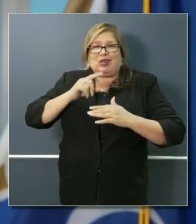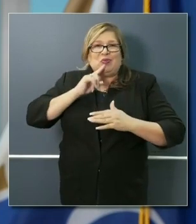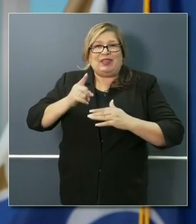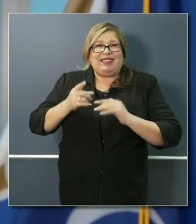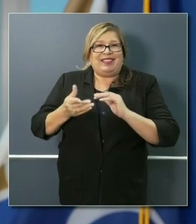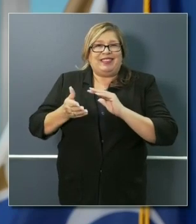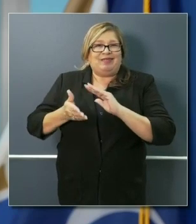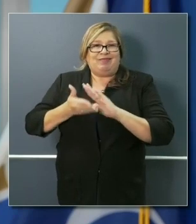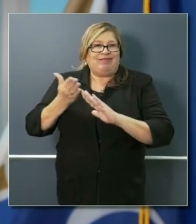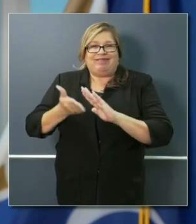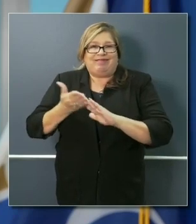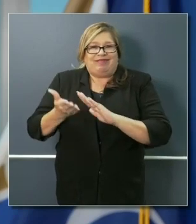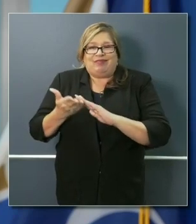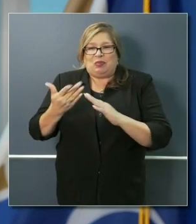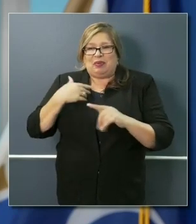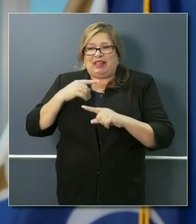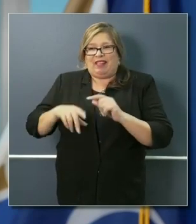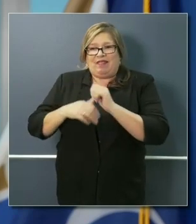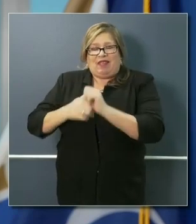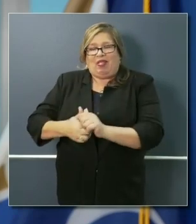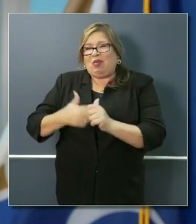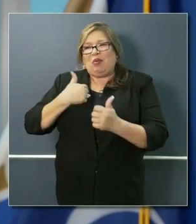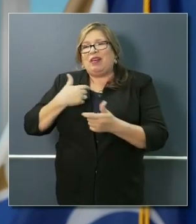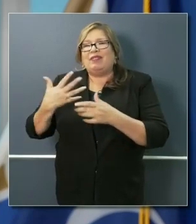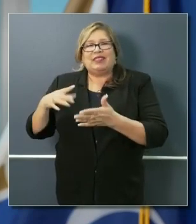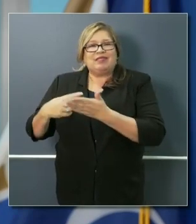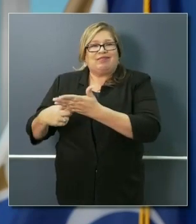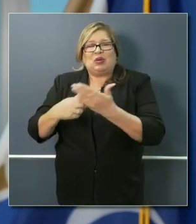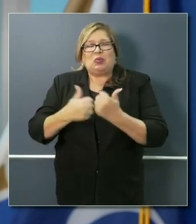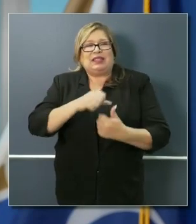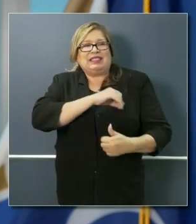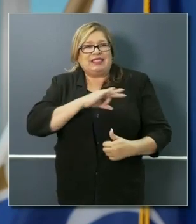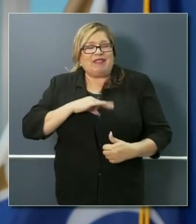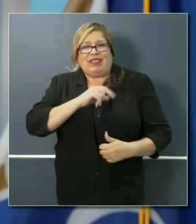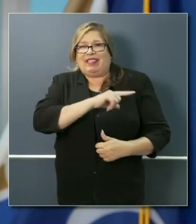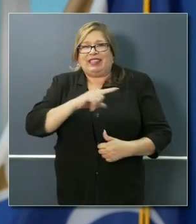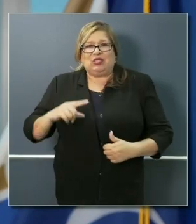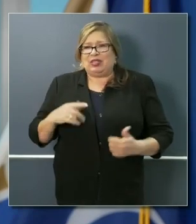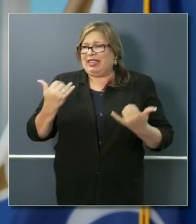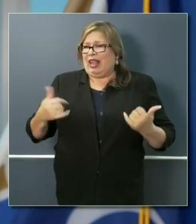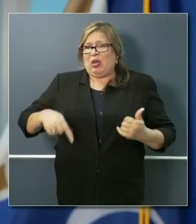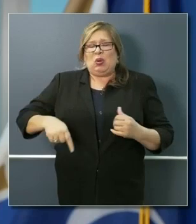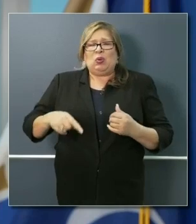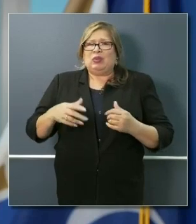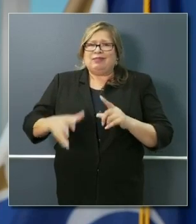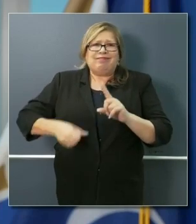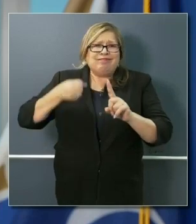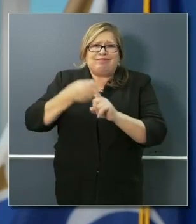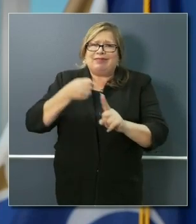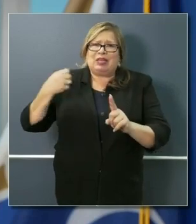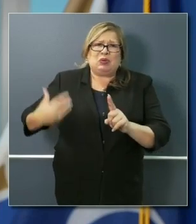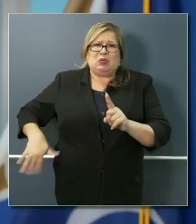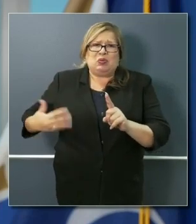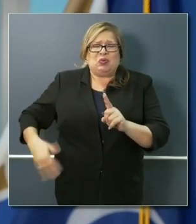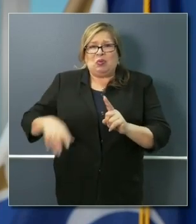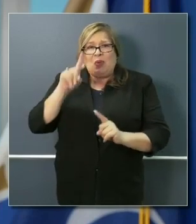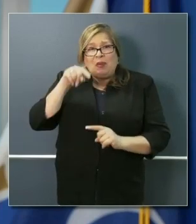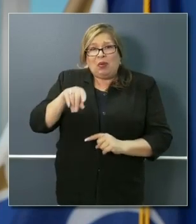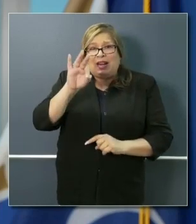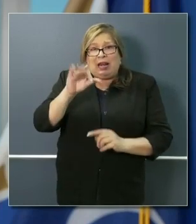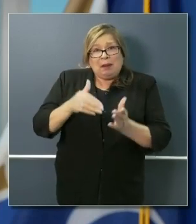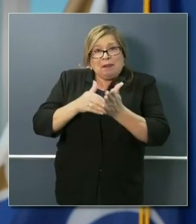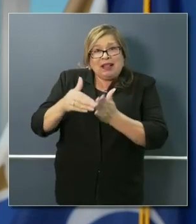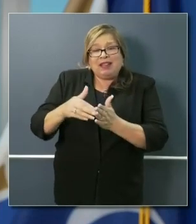staff and conversations I'm having with legislative leaders. They recognize the enormity of this moment. 1.9 million unemployment insurance